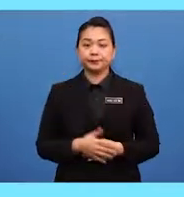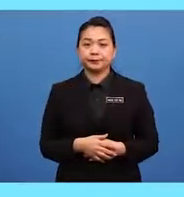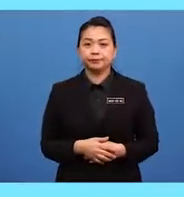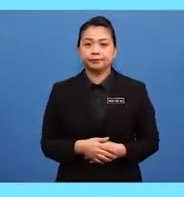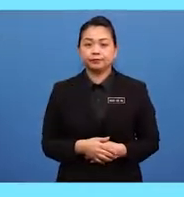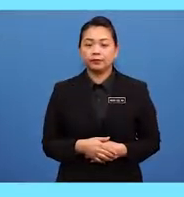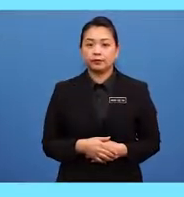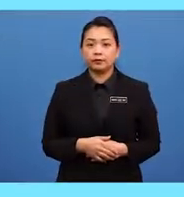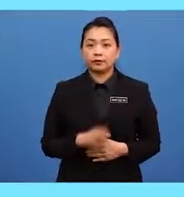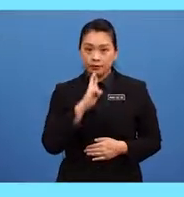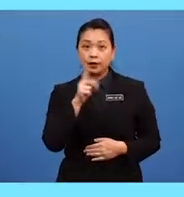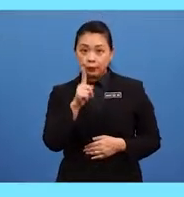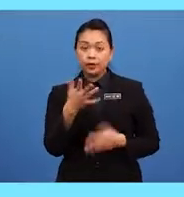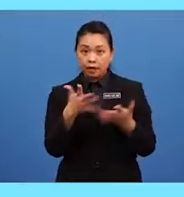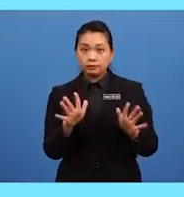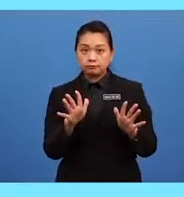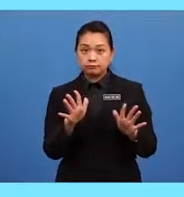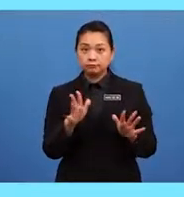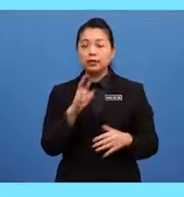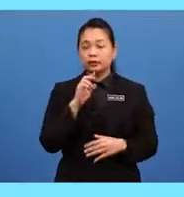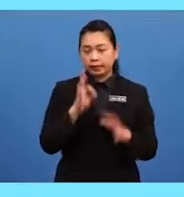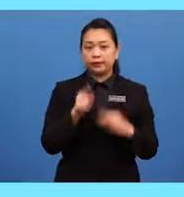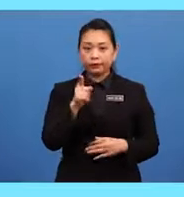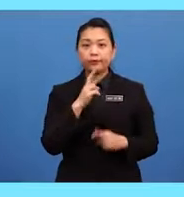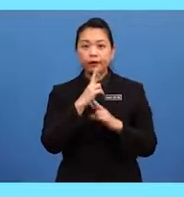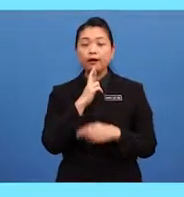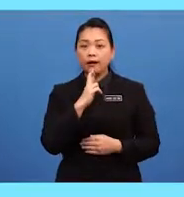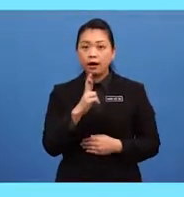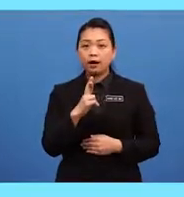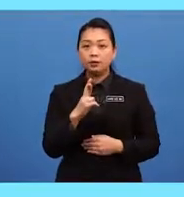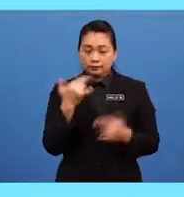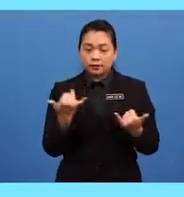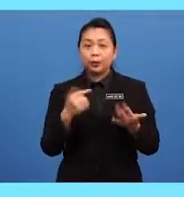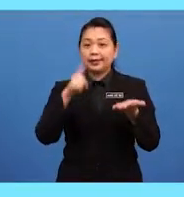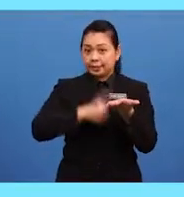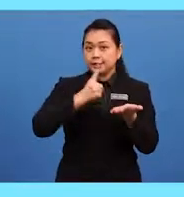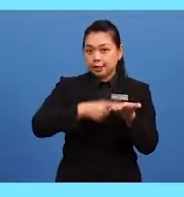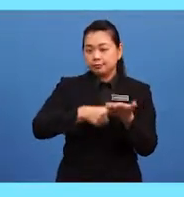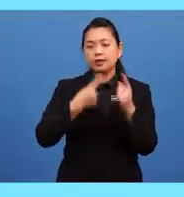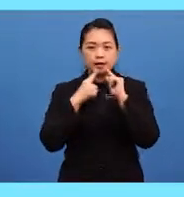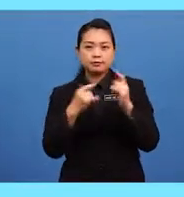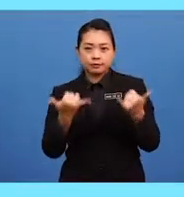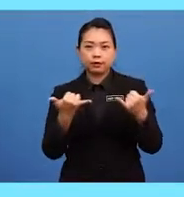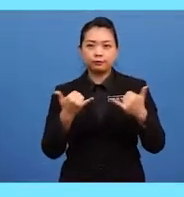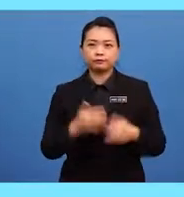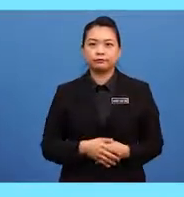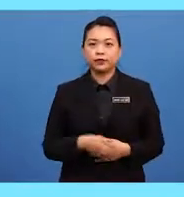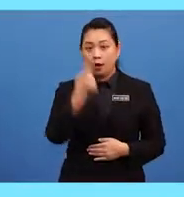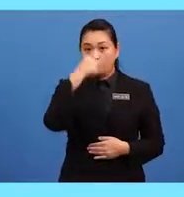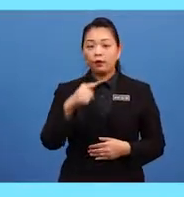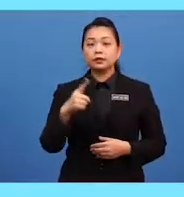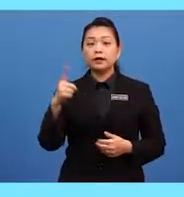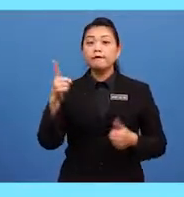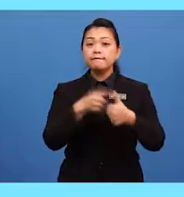Are you done? If you are, why not we discuss the answers now? For the first